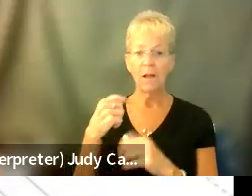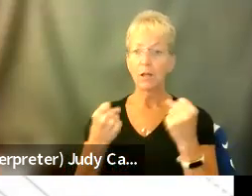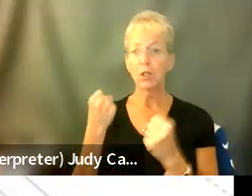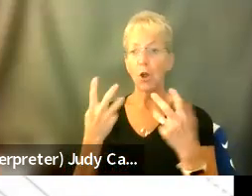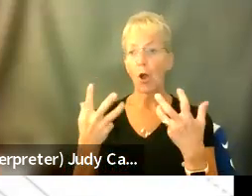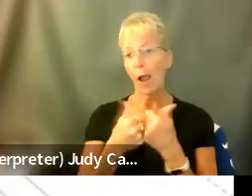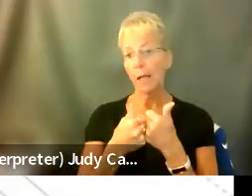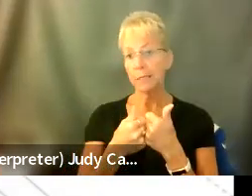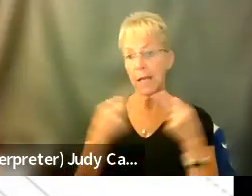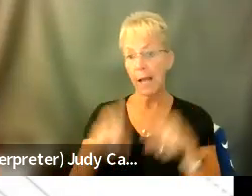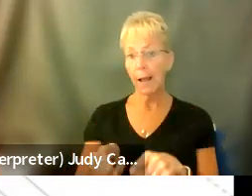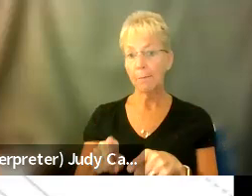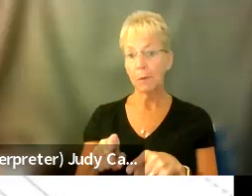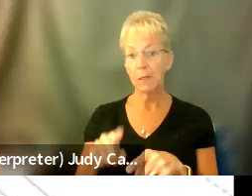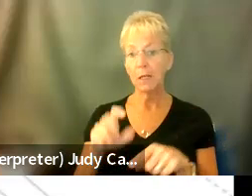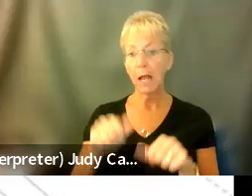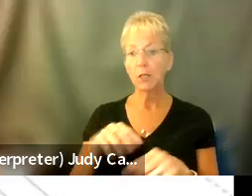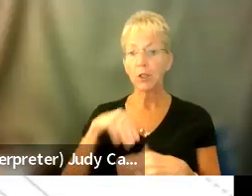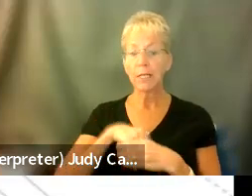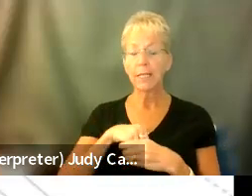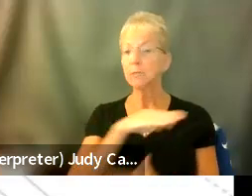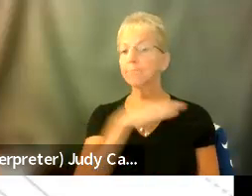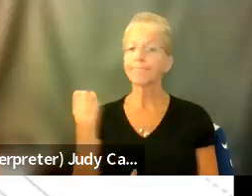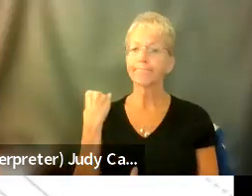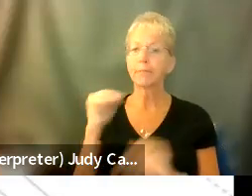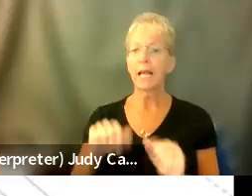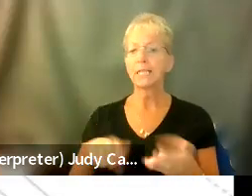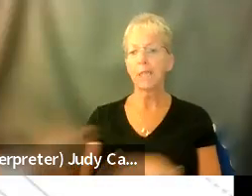I could get an internal decapitation and die.